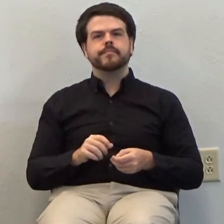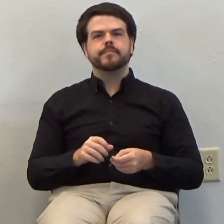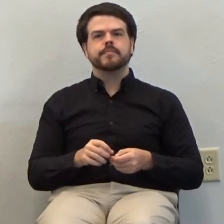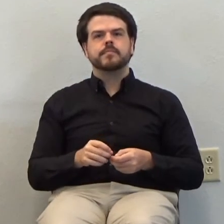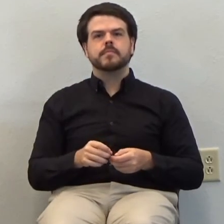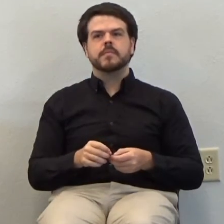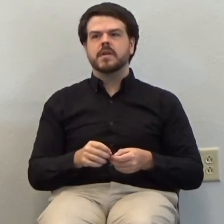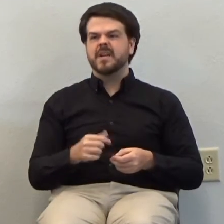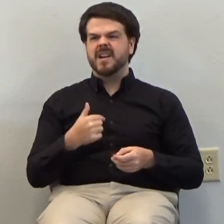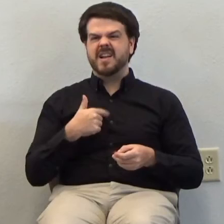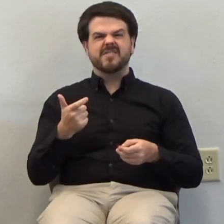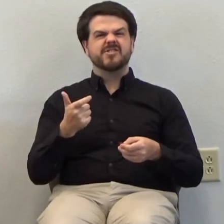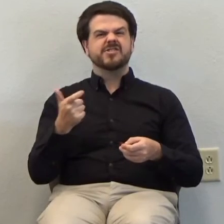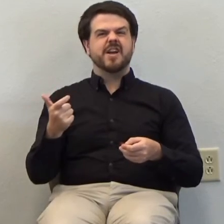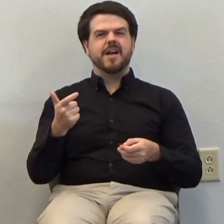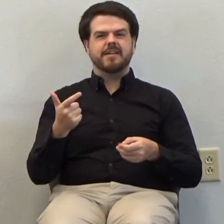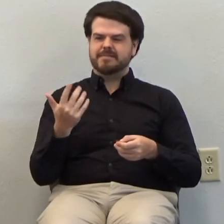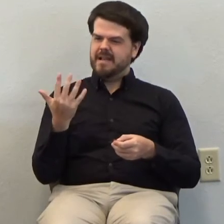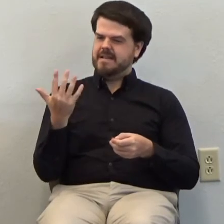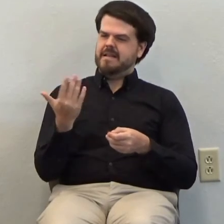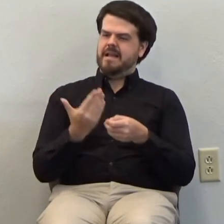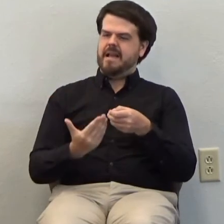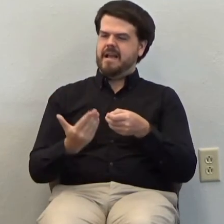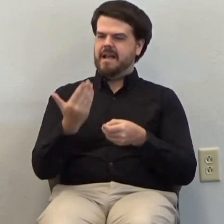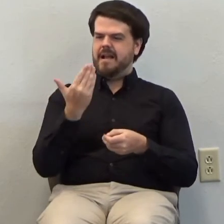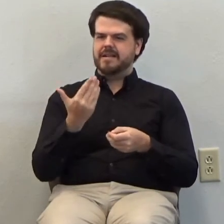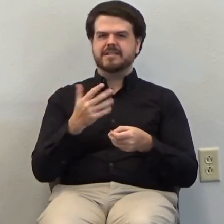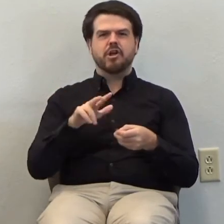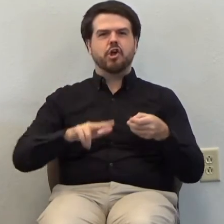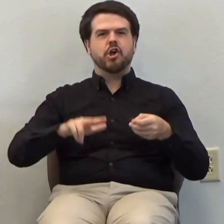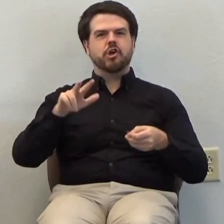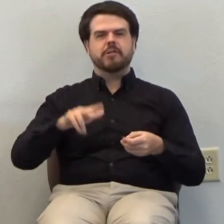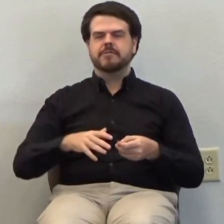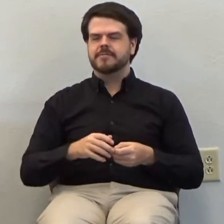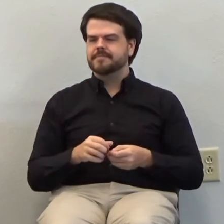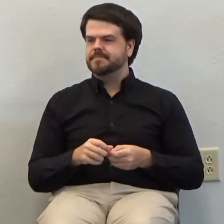have big clumsy fingers and